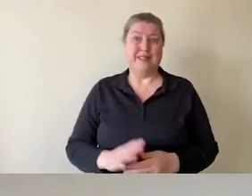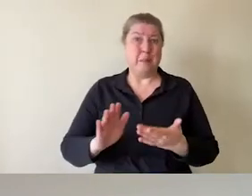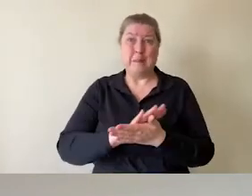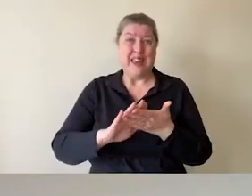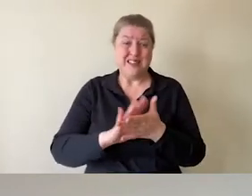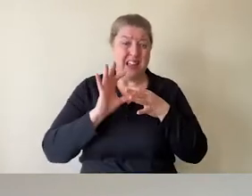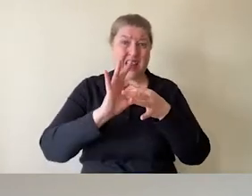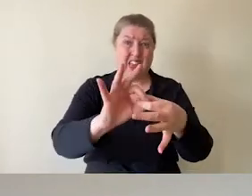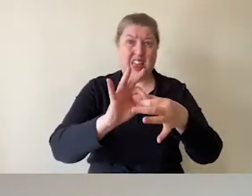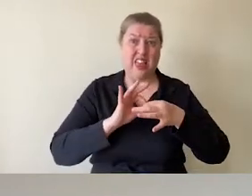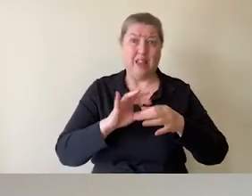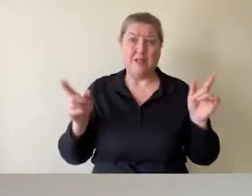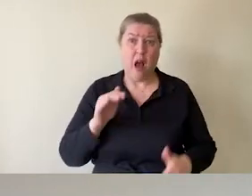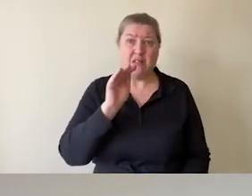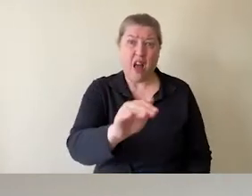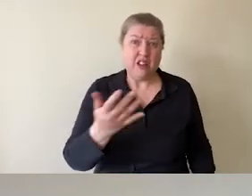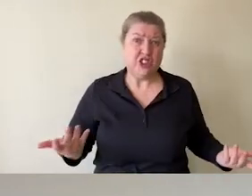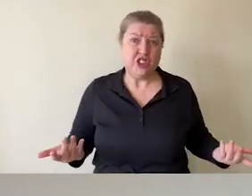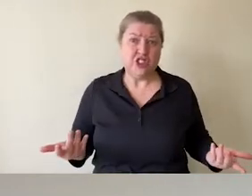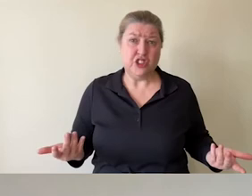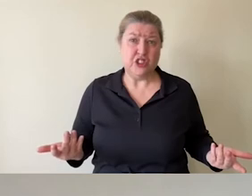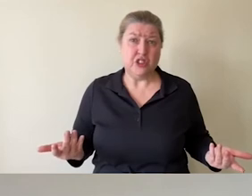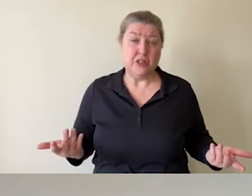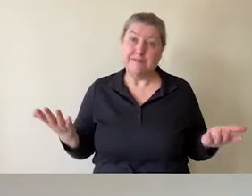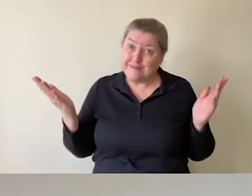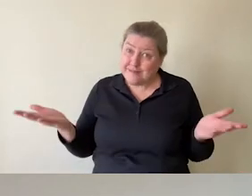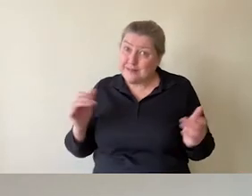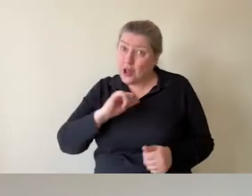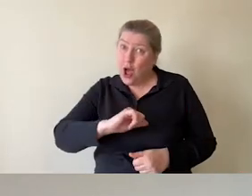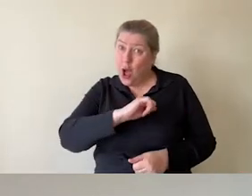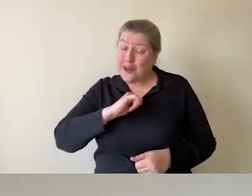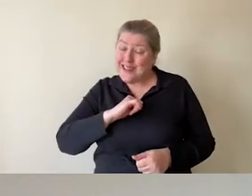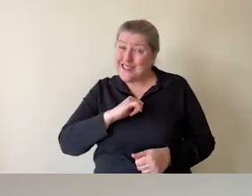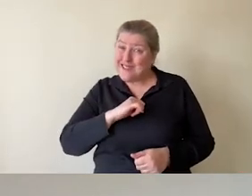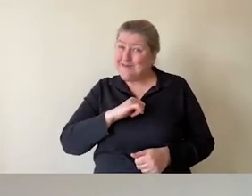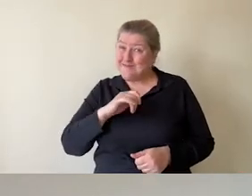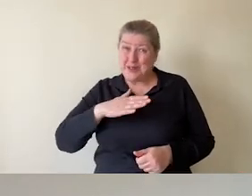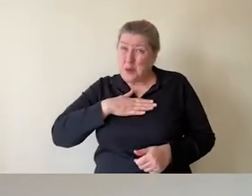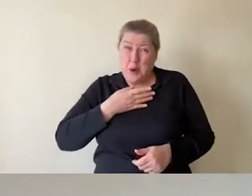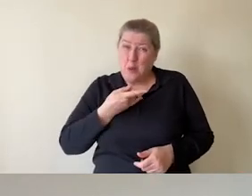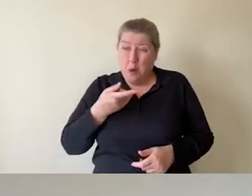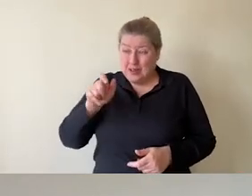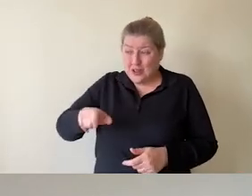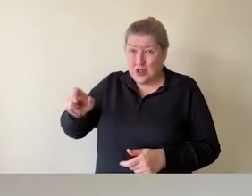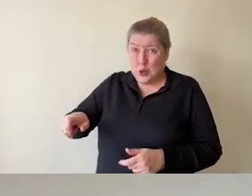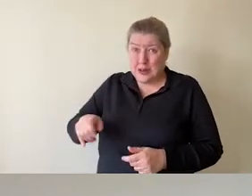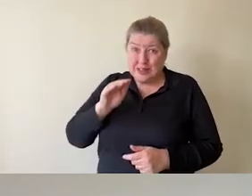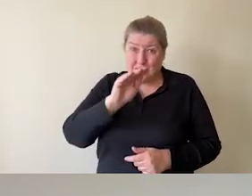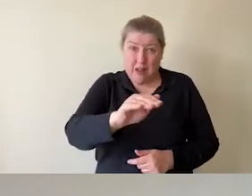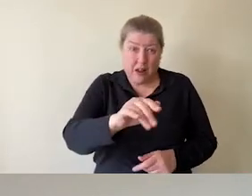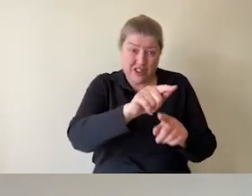you can't touch them. Well, to be honest, you wouldn't want the students touching them. They're often fragile.